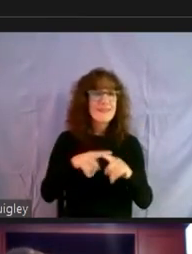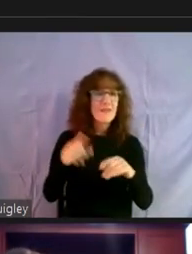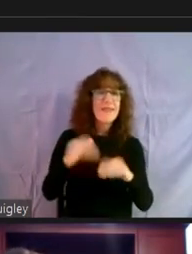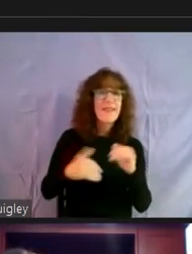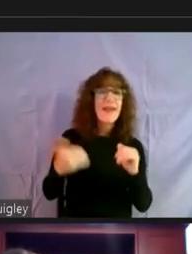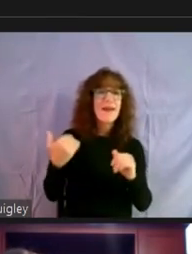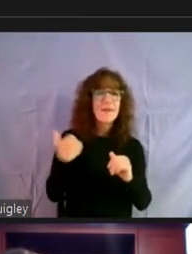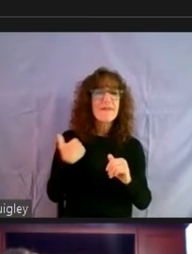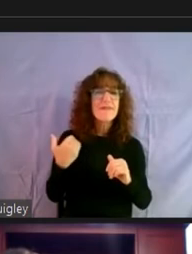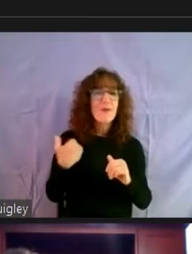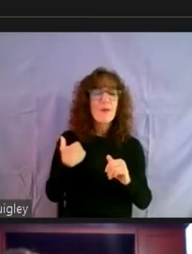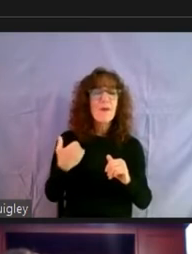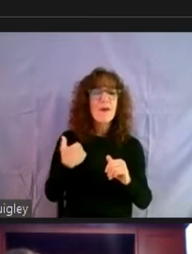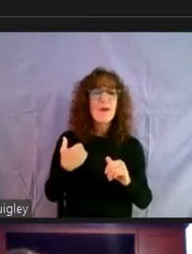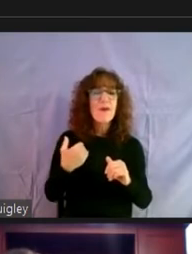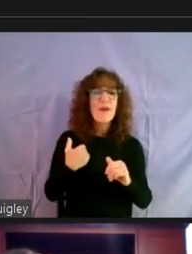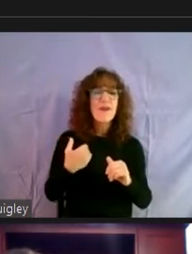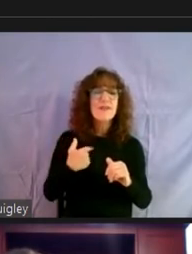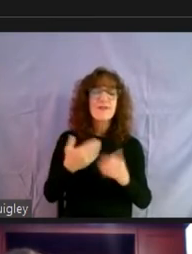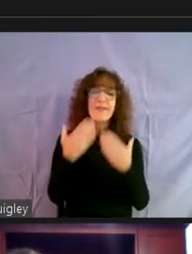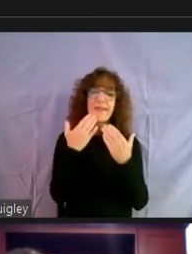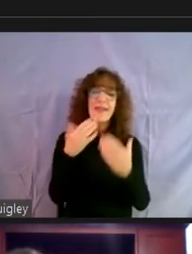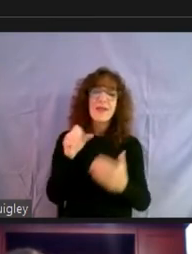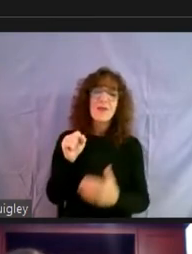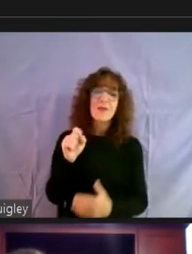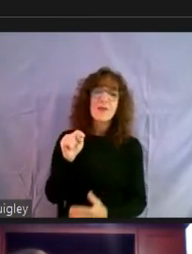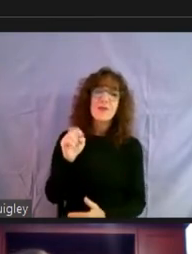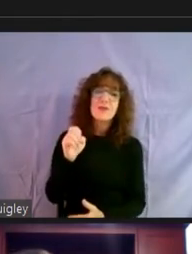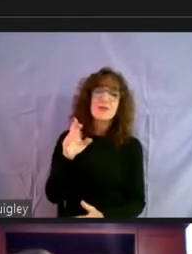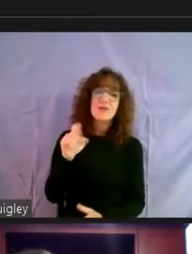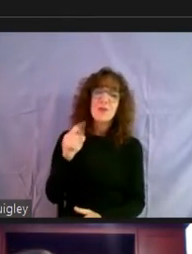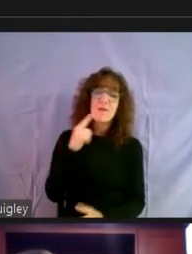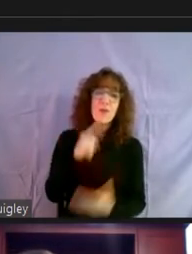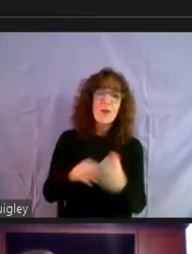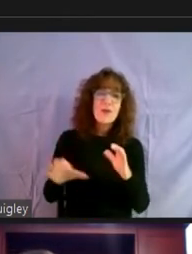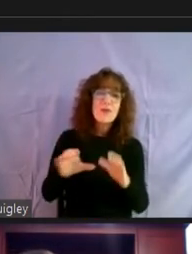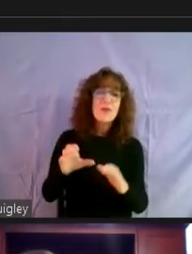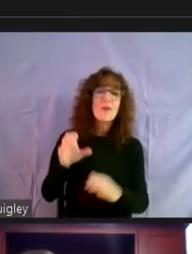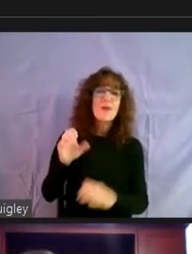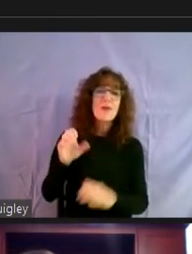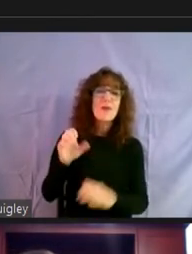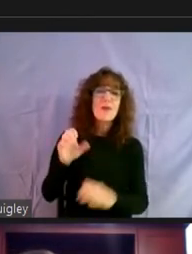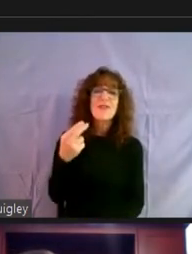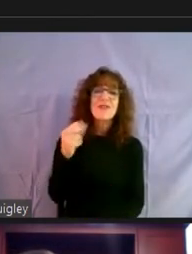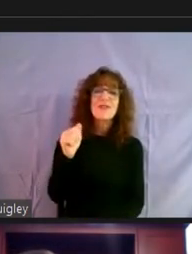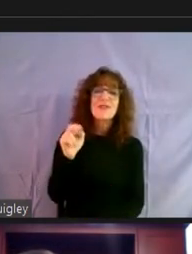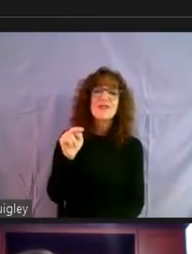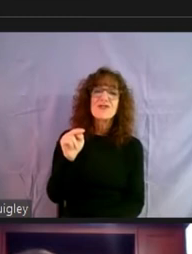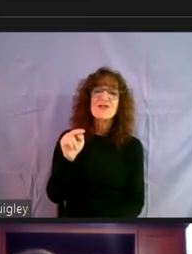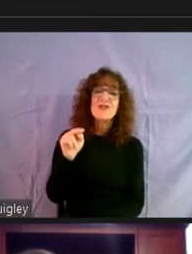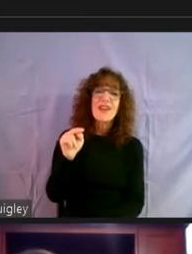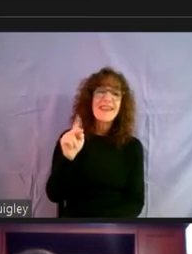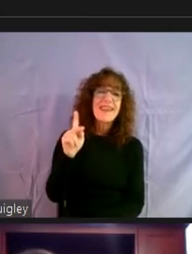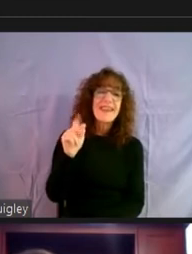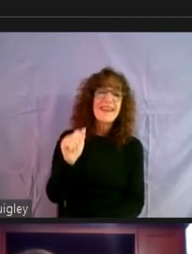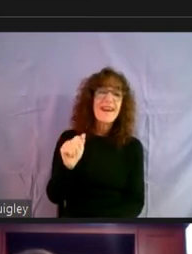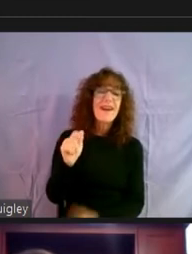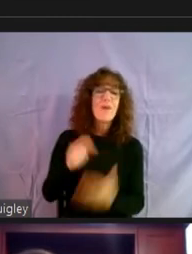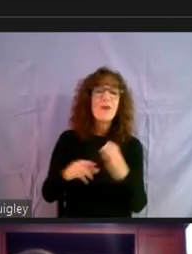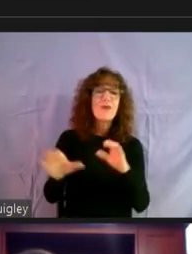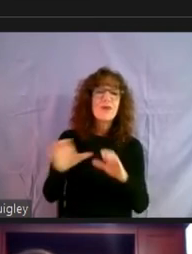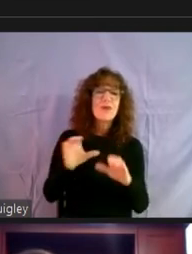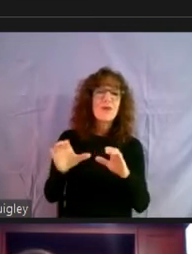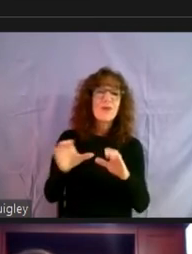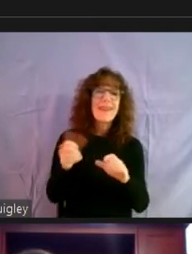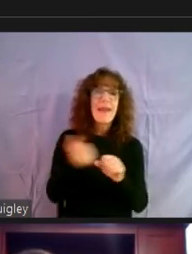COVID-19. So I just thank you, Stuart, for what you're doing. Shanika, everybody who's on the panel, we're banding together to make sure